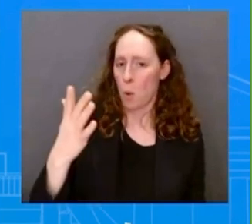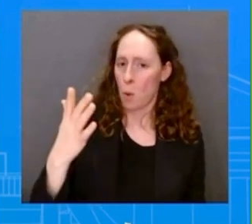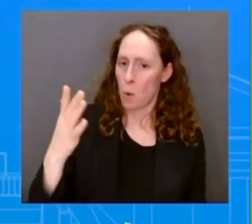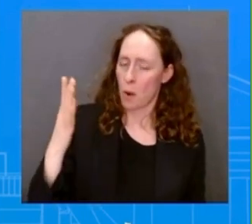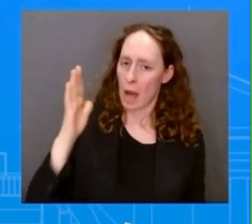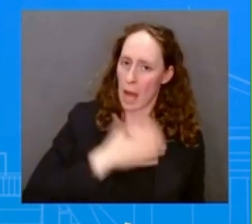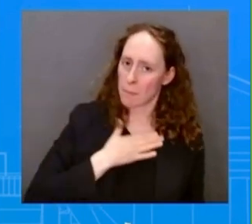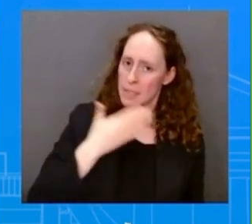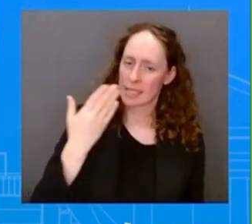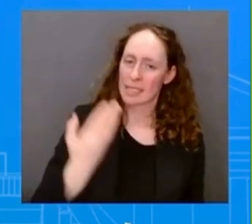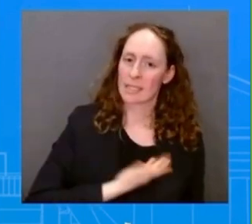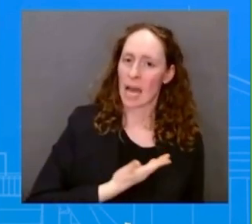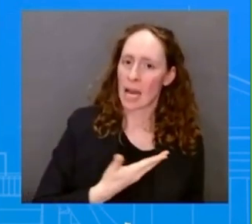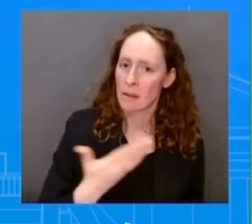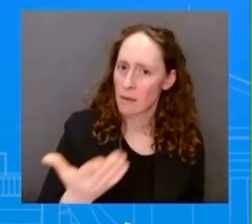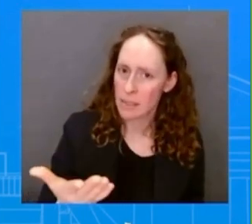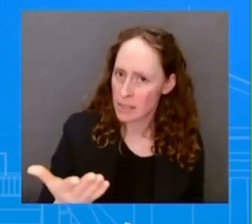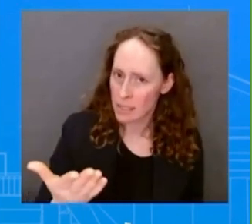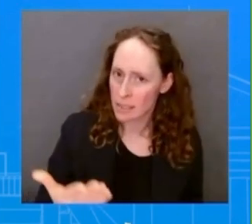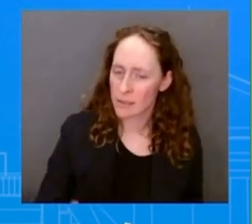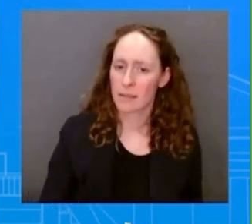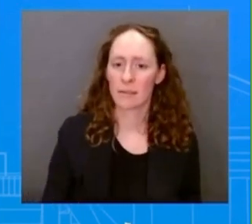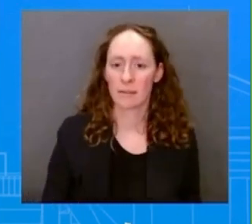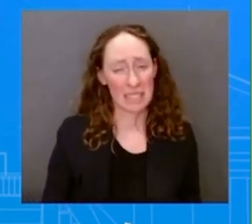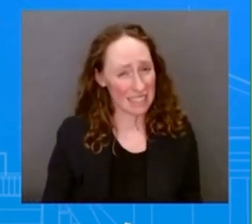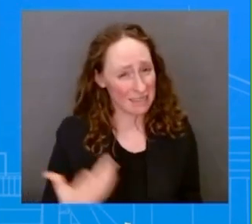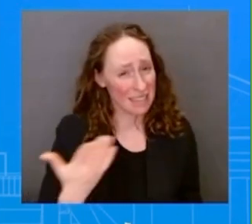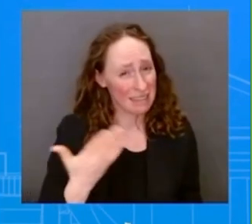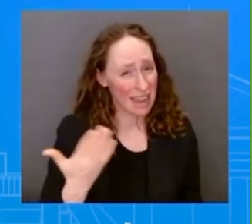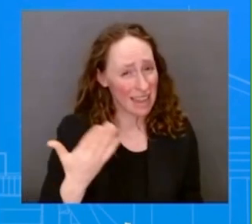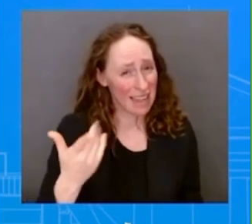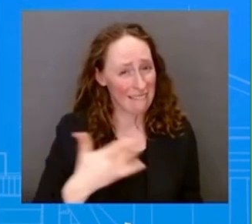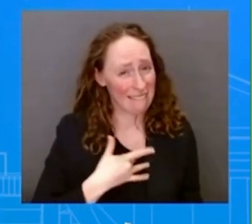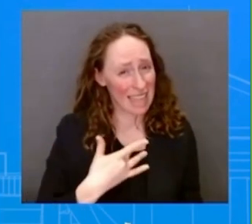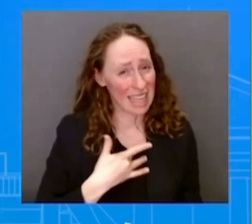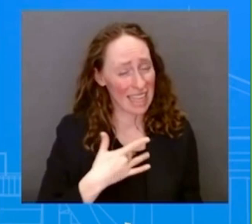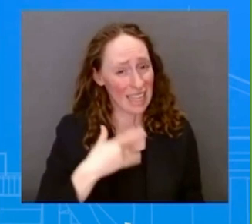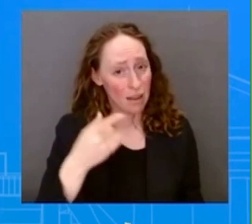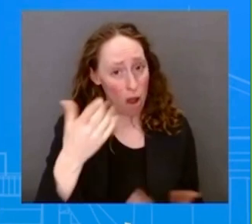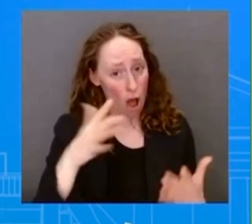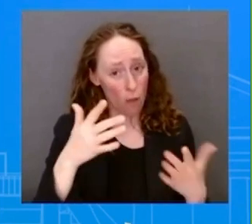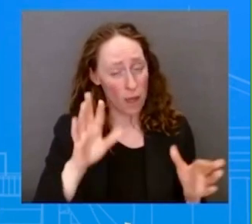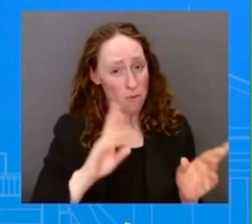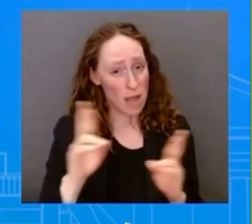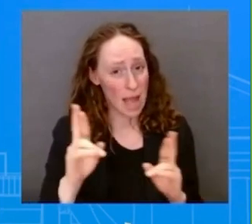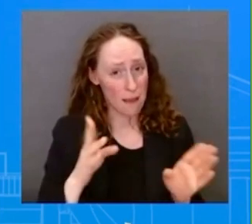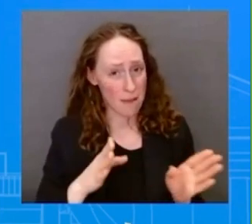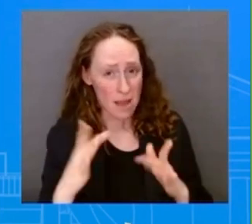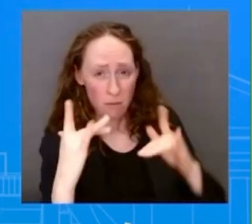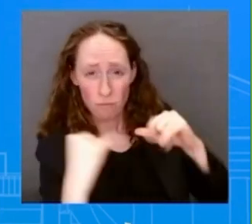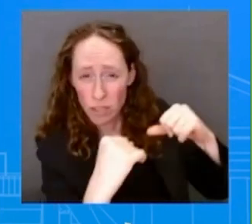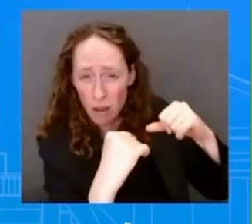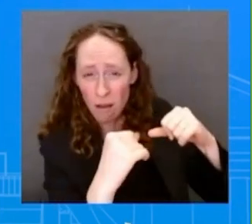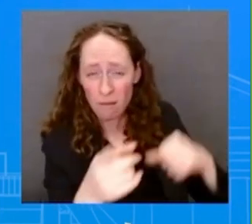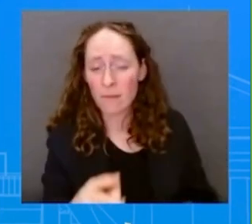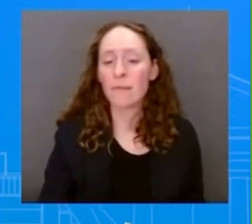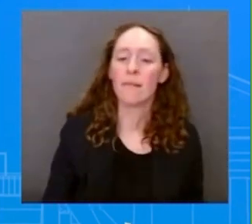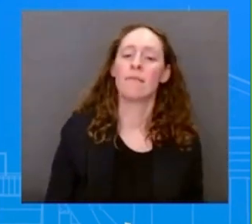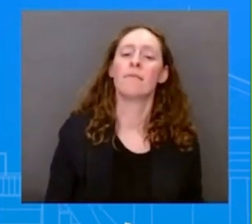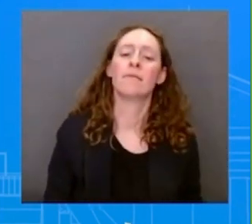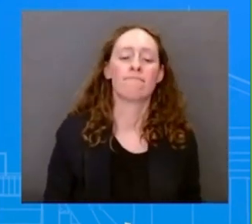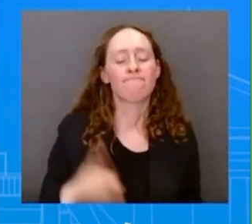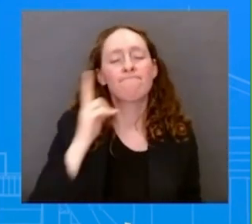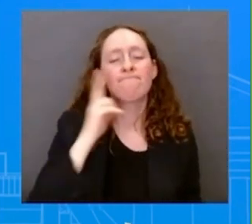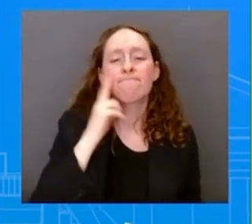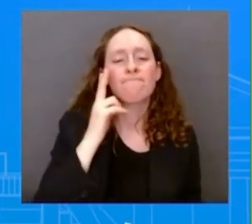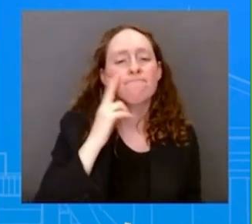similar, some type of reaction? We'll have to see what Beijing does. We'll have to see what they do. I don't want to hypothesize or